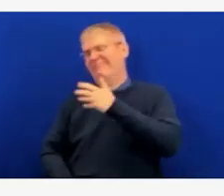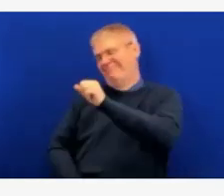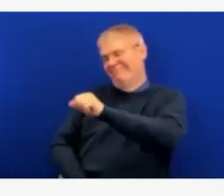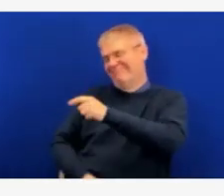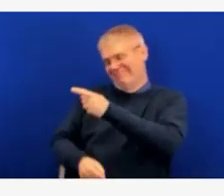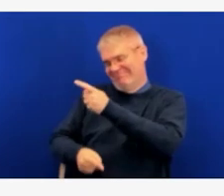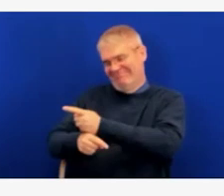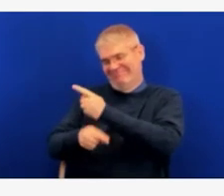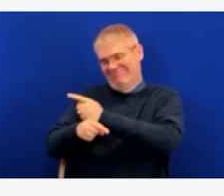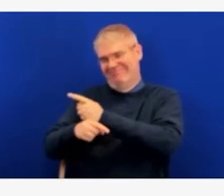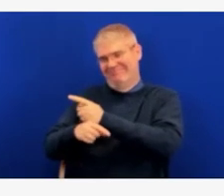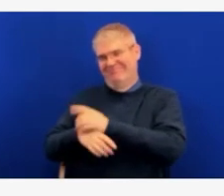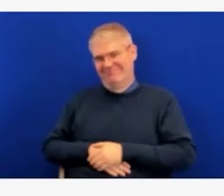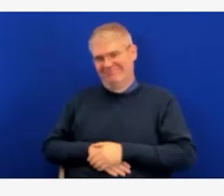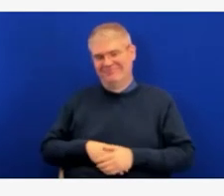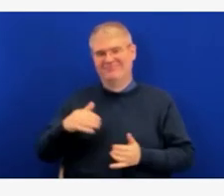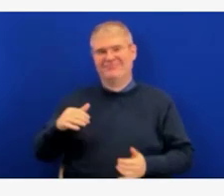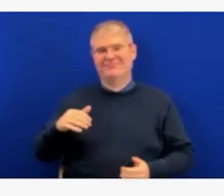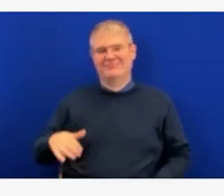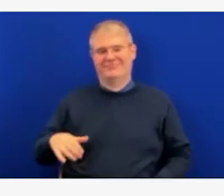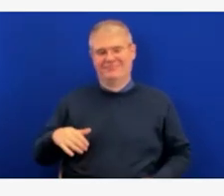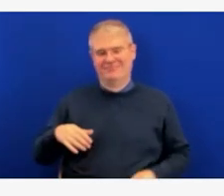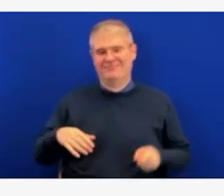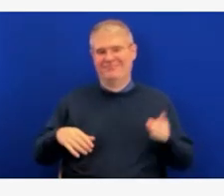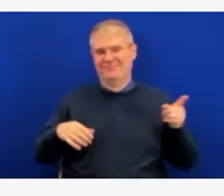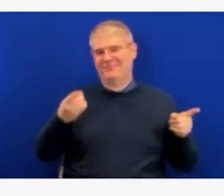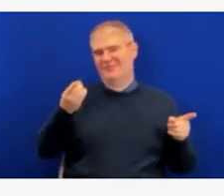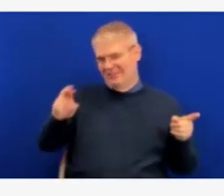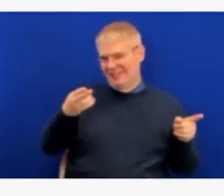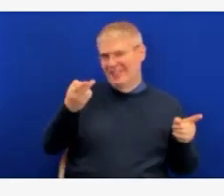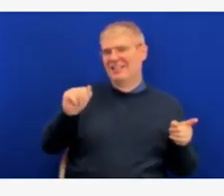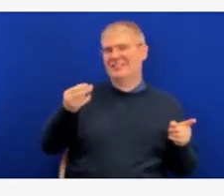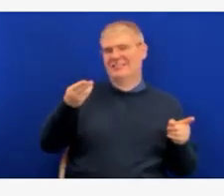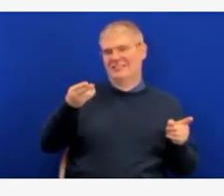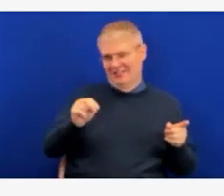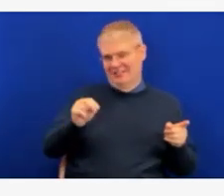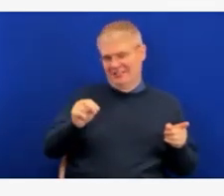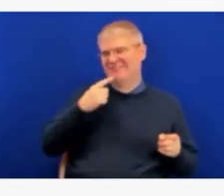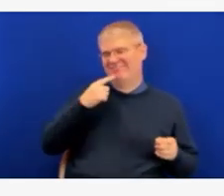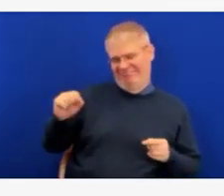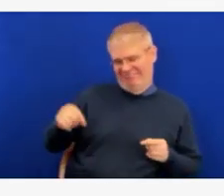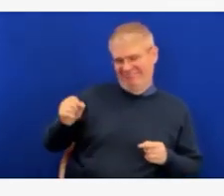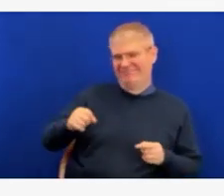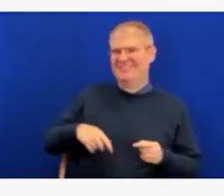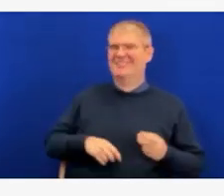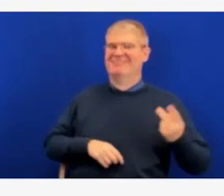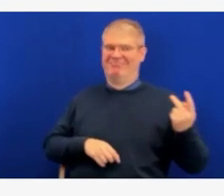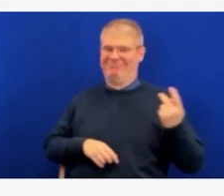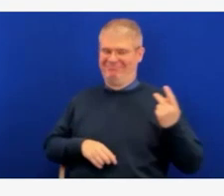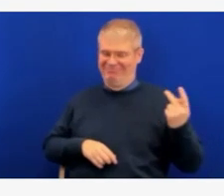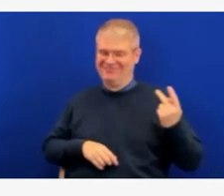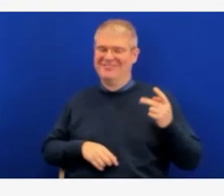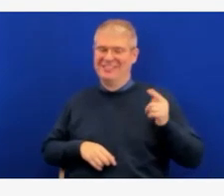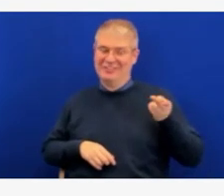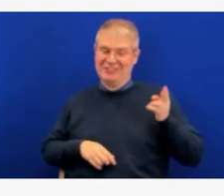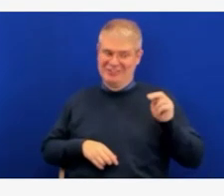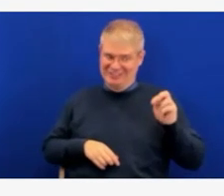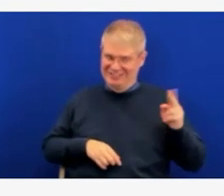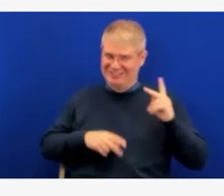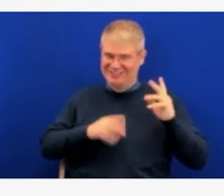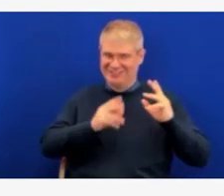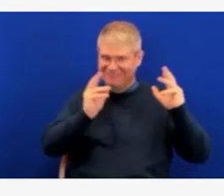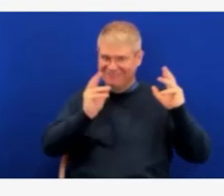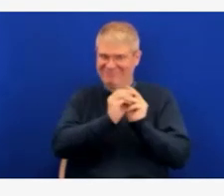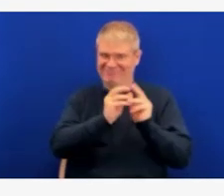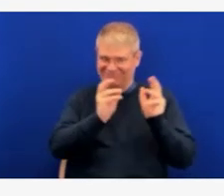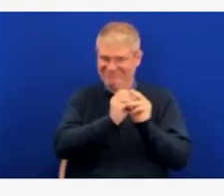Turner, and have been talking about this a lot in the last few days, actually. We've gotten a lot of questions on this exact topic. And I wanted to just put